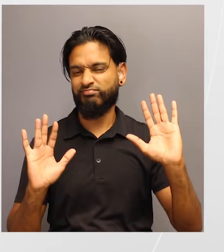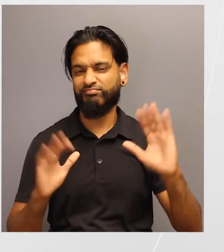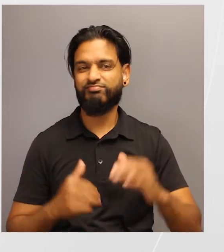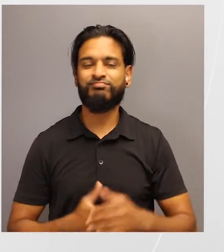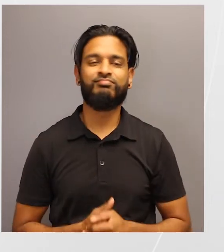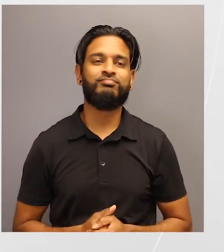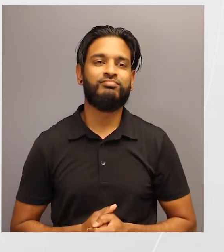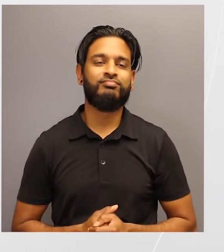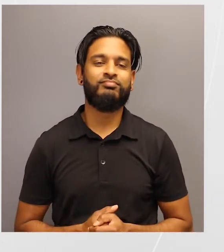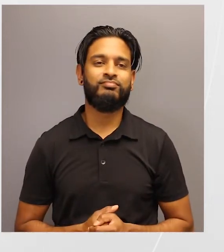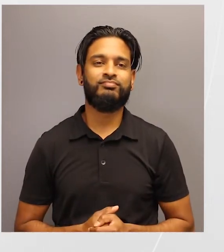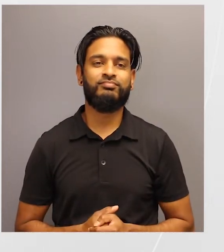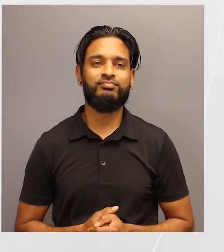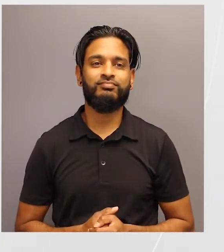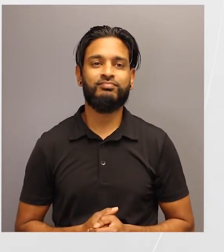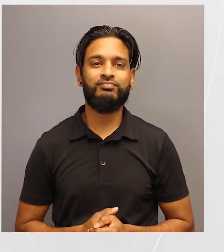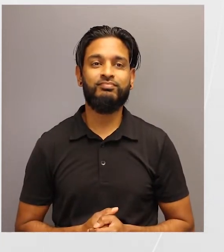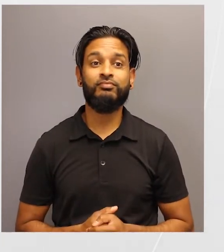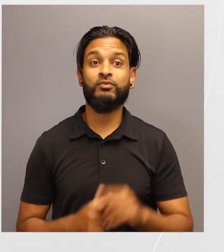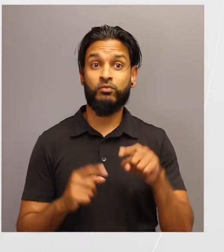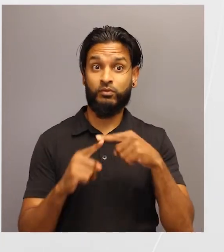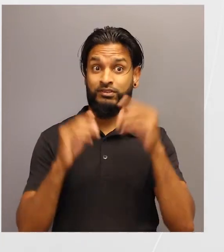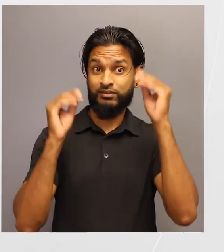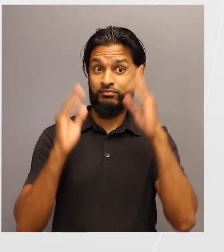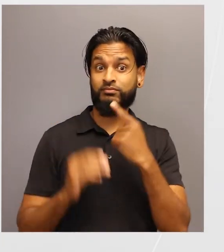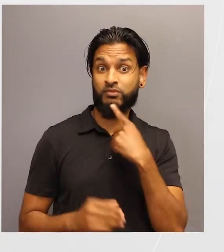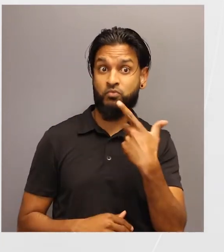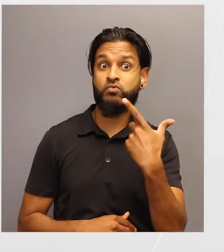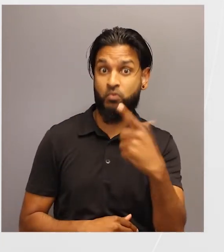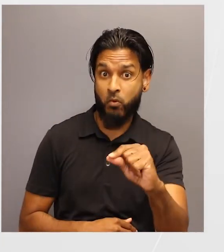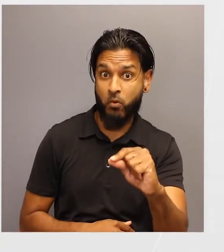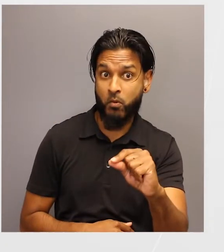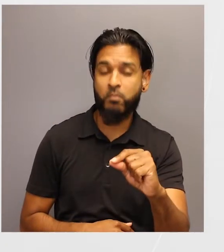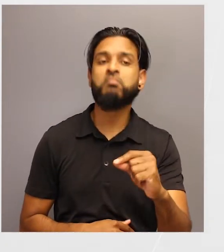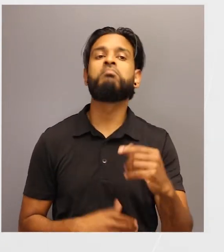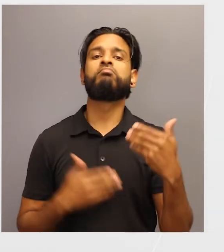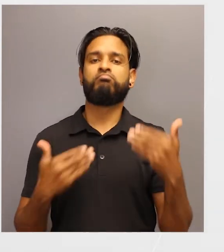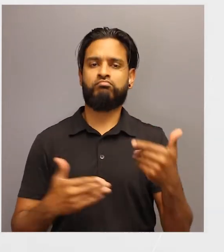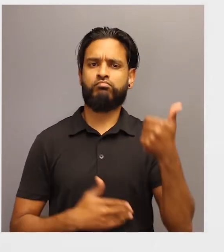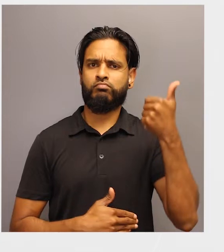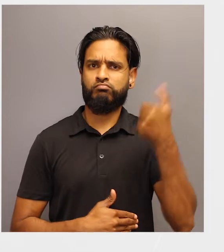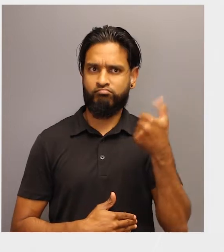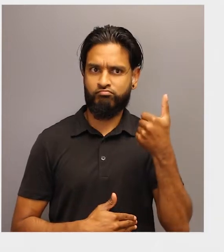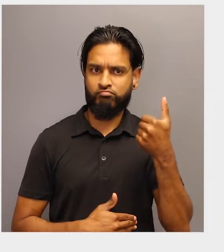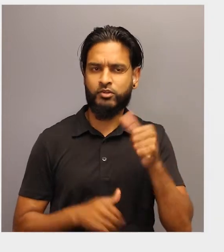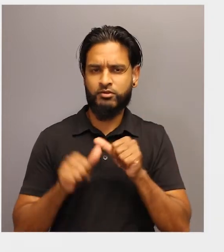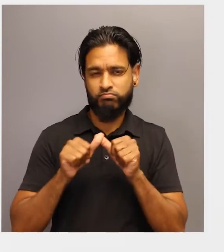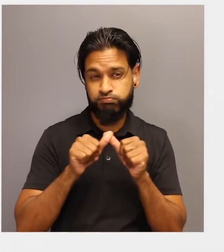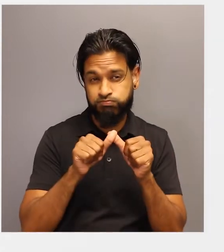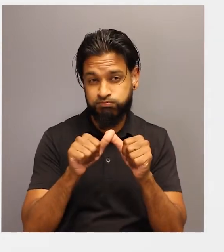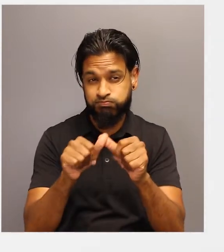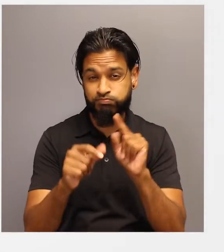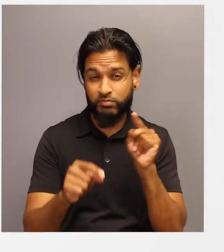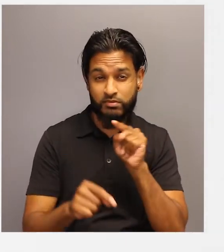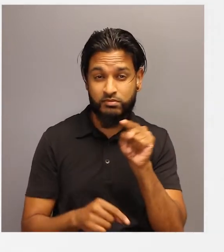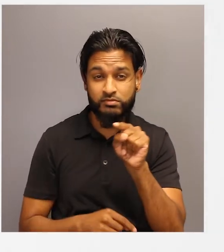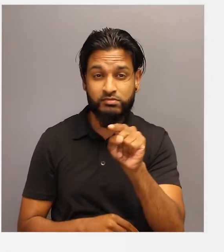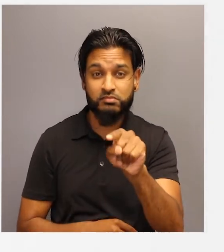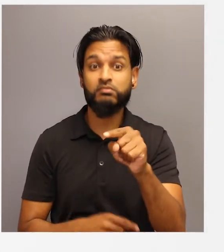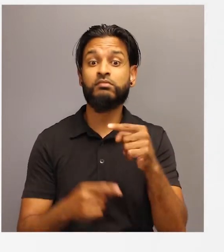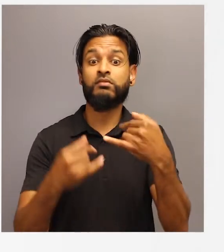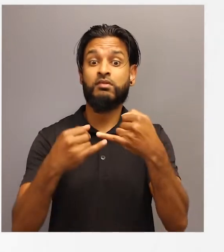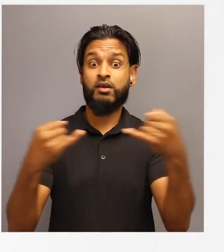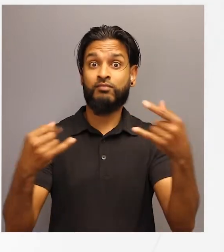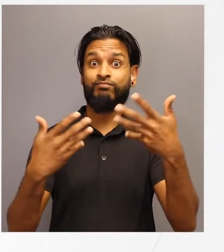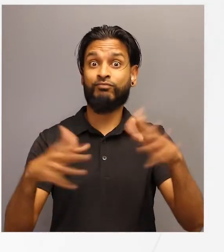The timers will start their stopwatch as soon as the educator says start and will time until their rover team crosses the finish line.